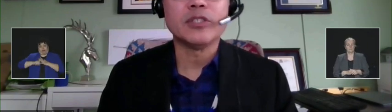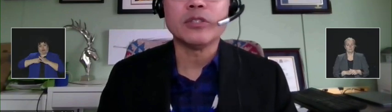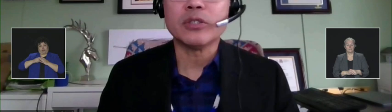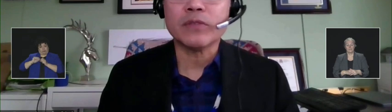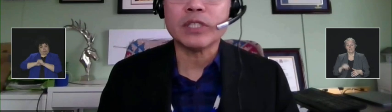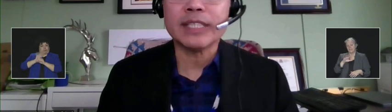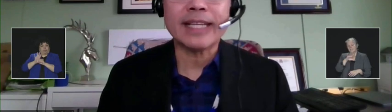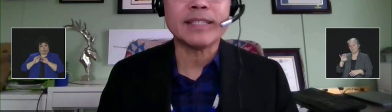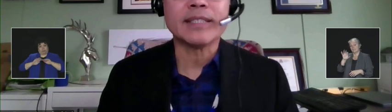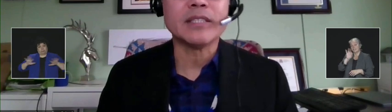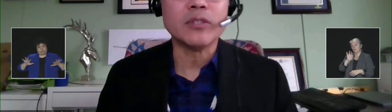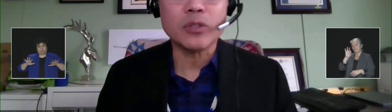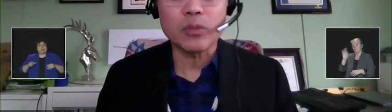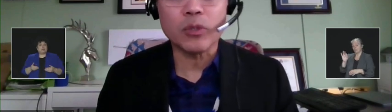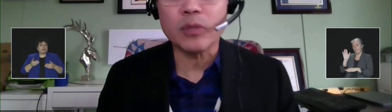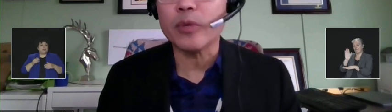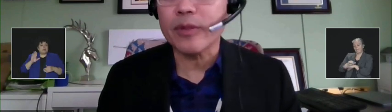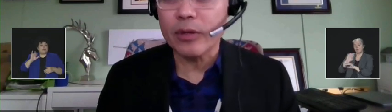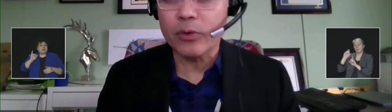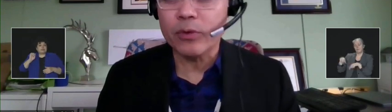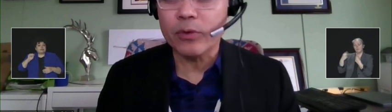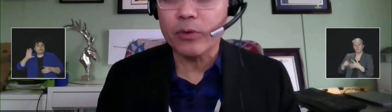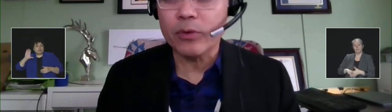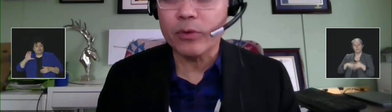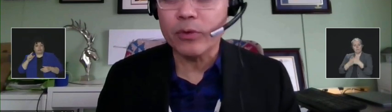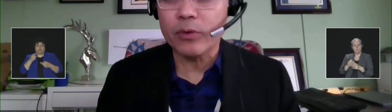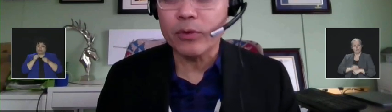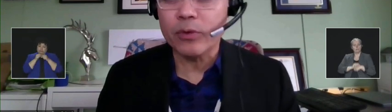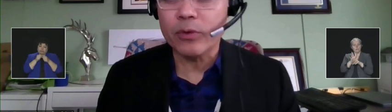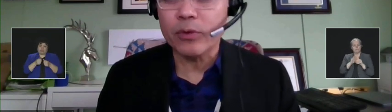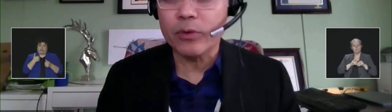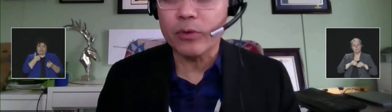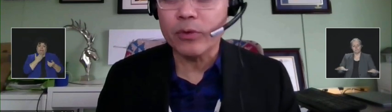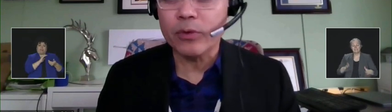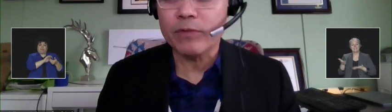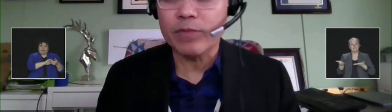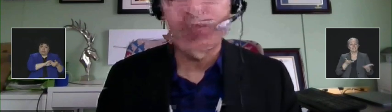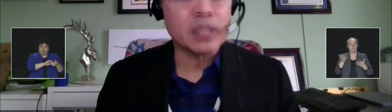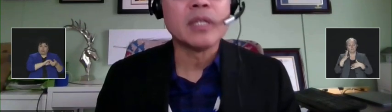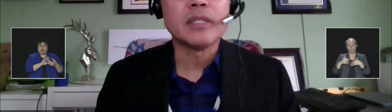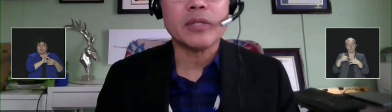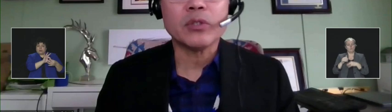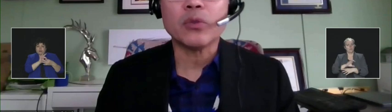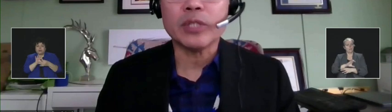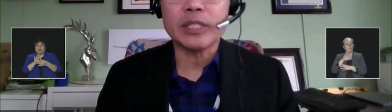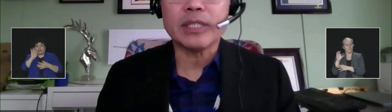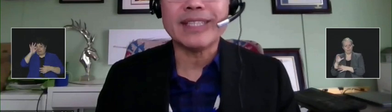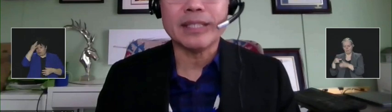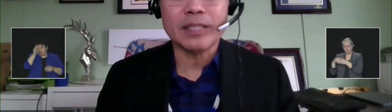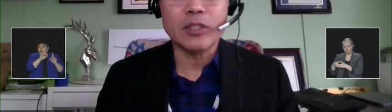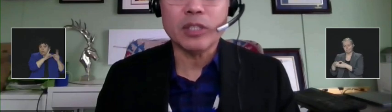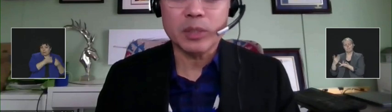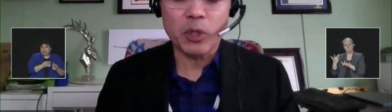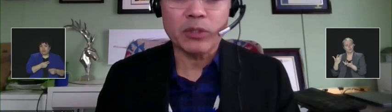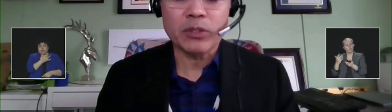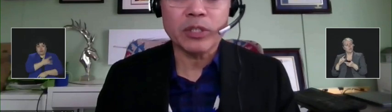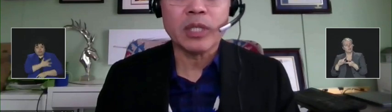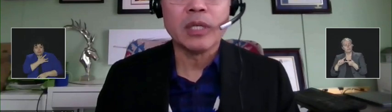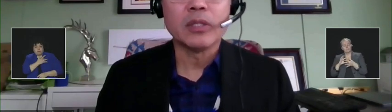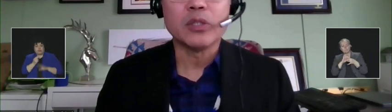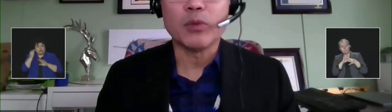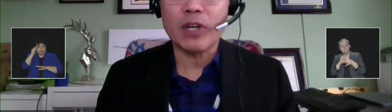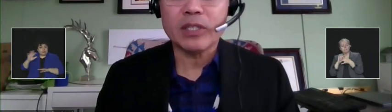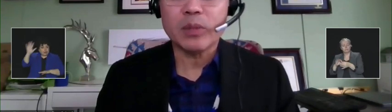Indigenous Services Canada continues to work with other federal departments, provinces, territories, and